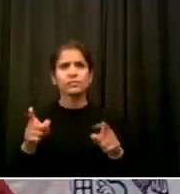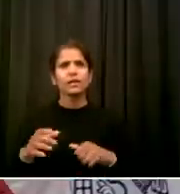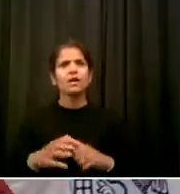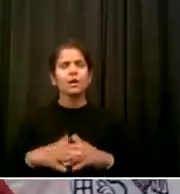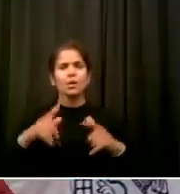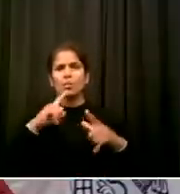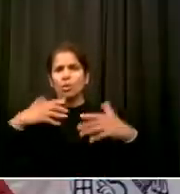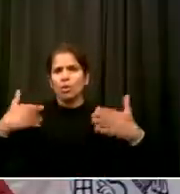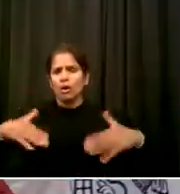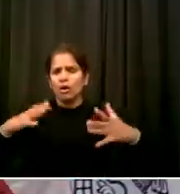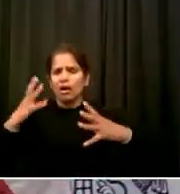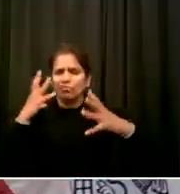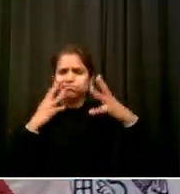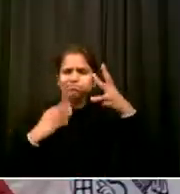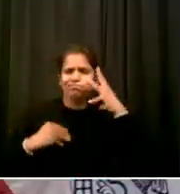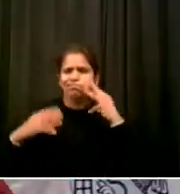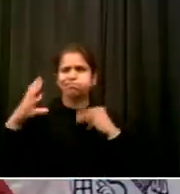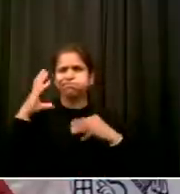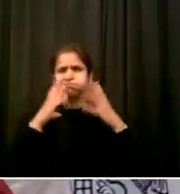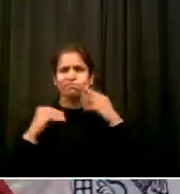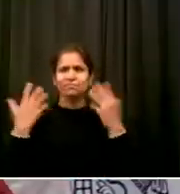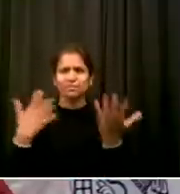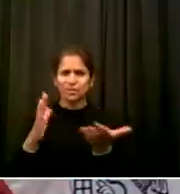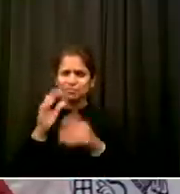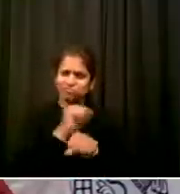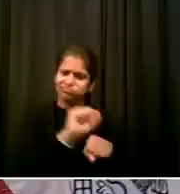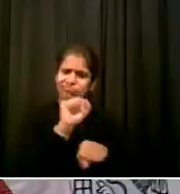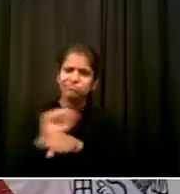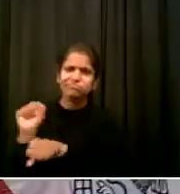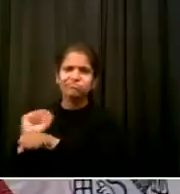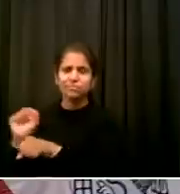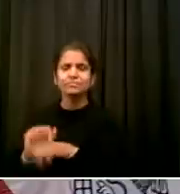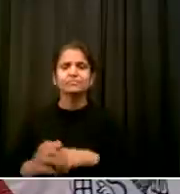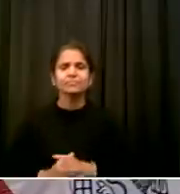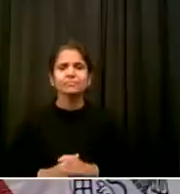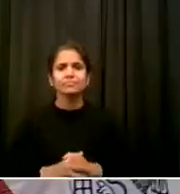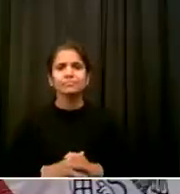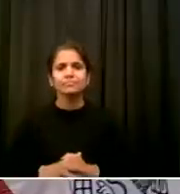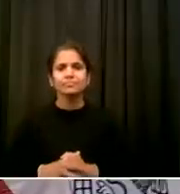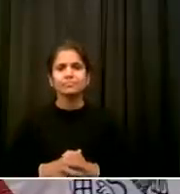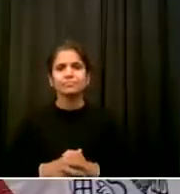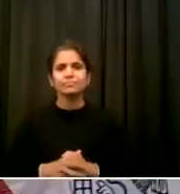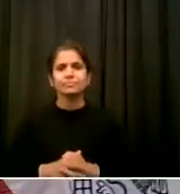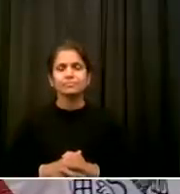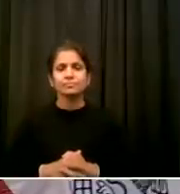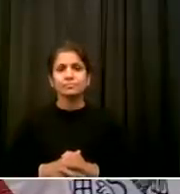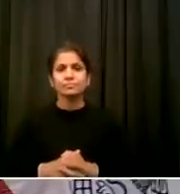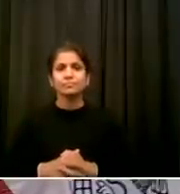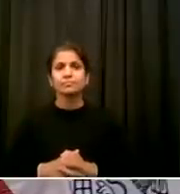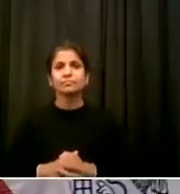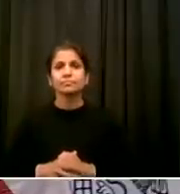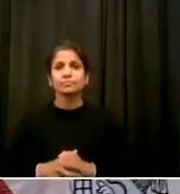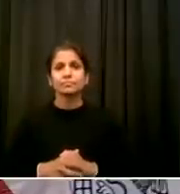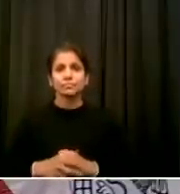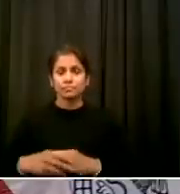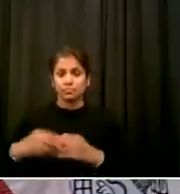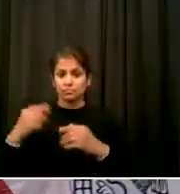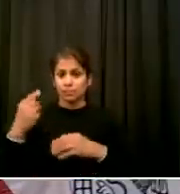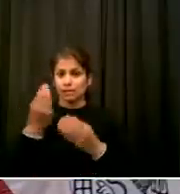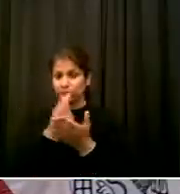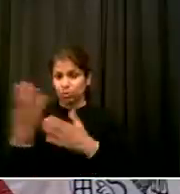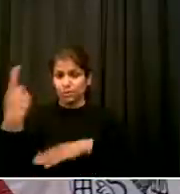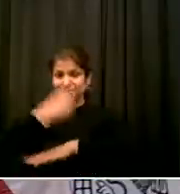as well Phil Thompson talked so powerfully a few days ago about his own family's experience